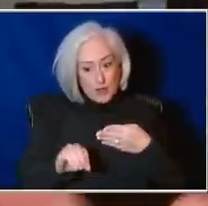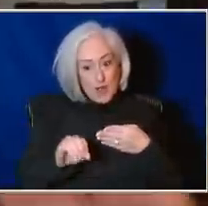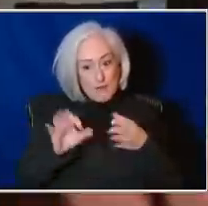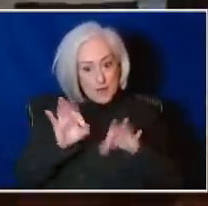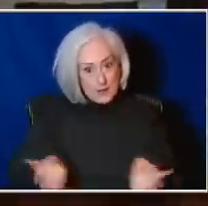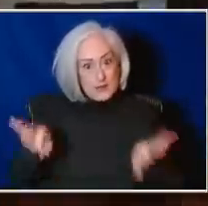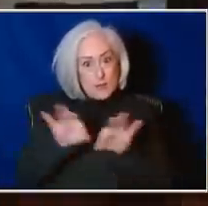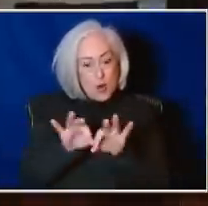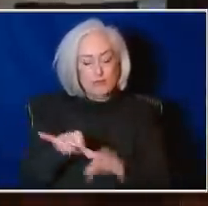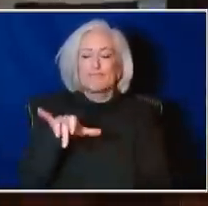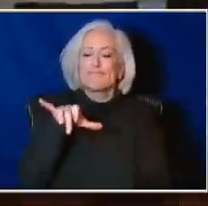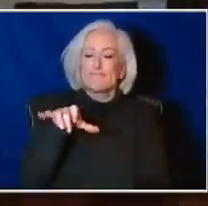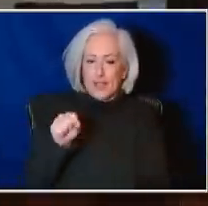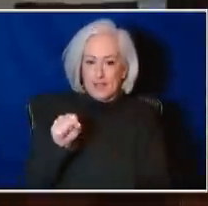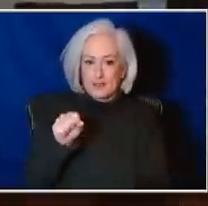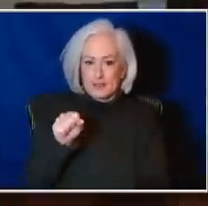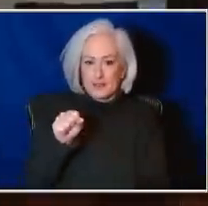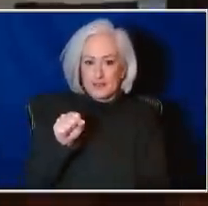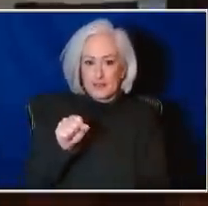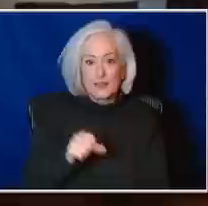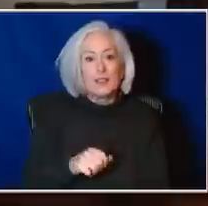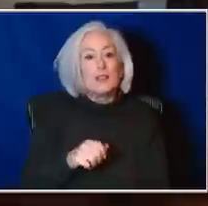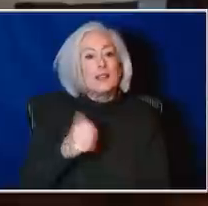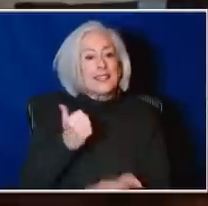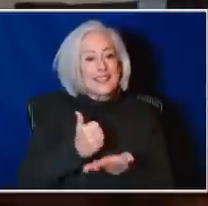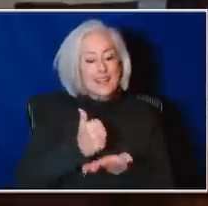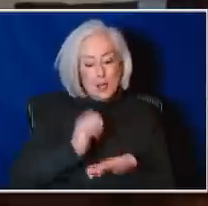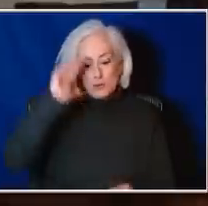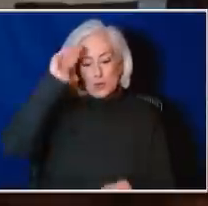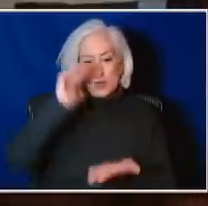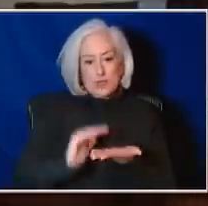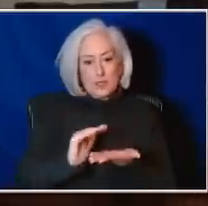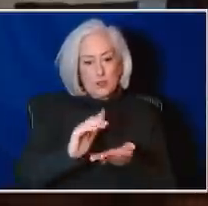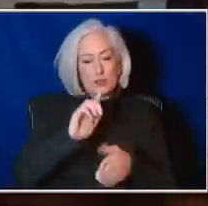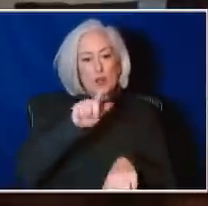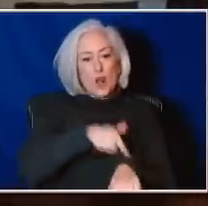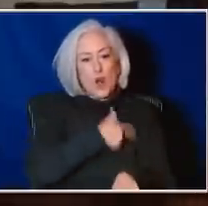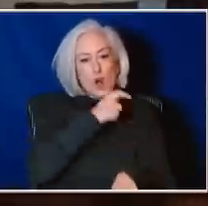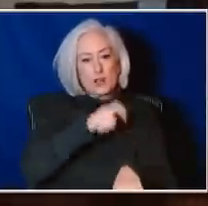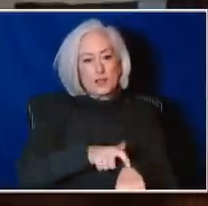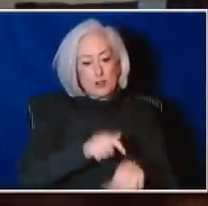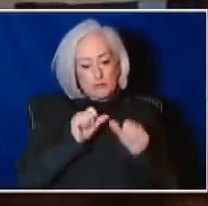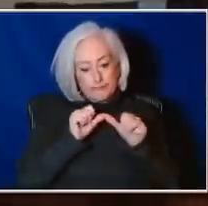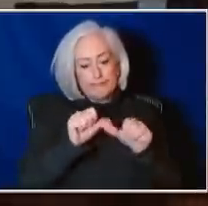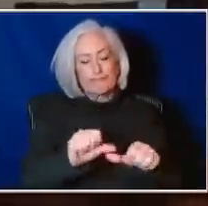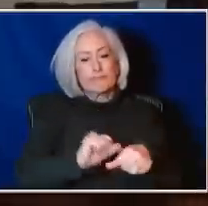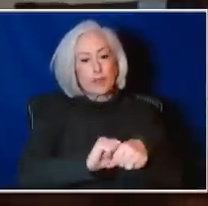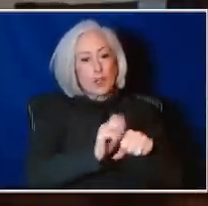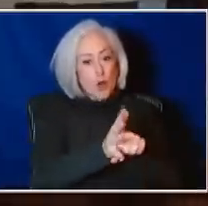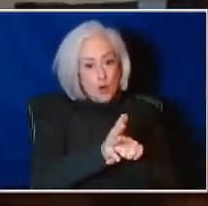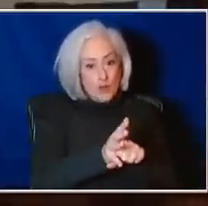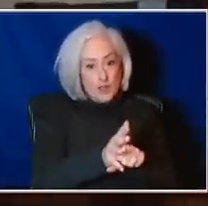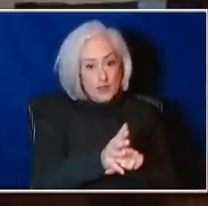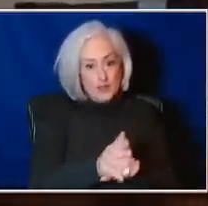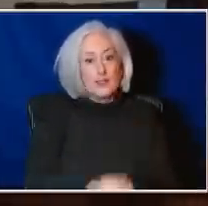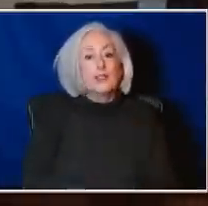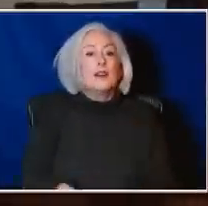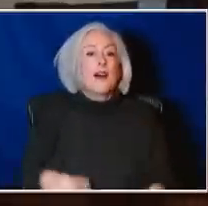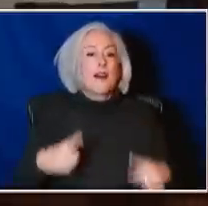In addition to reducing the risk of long COVID and of complications from COVID?